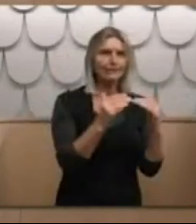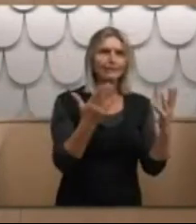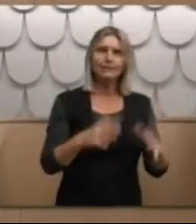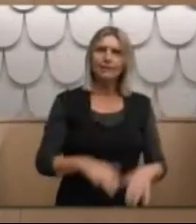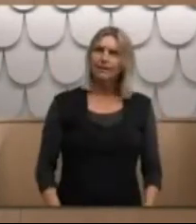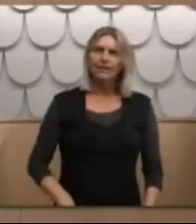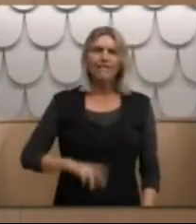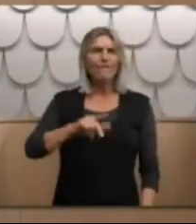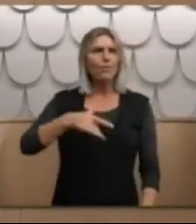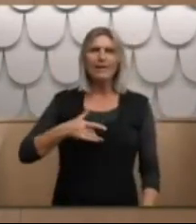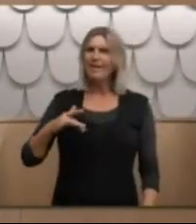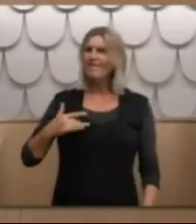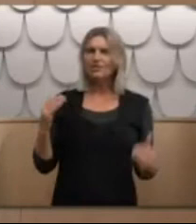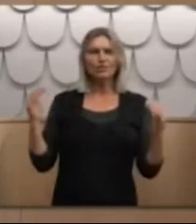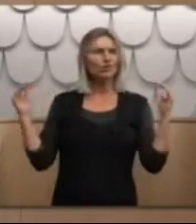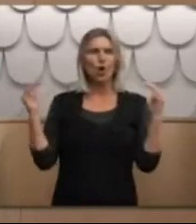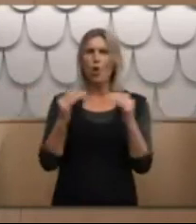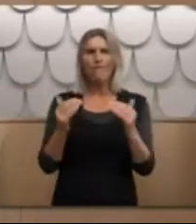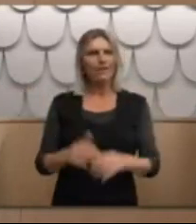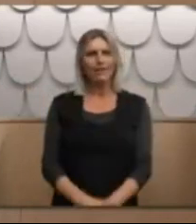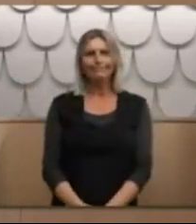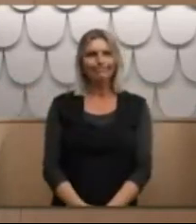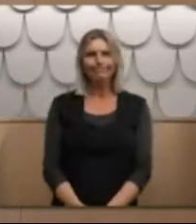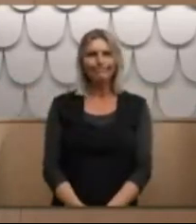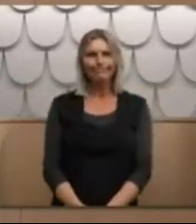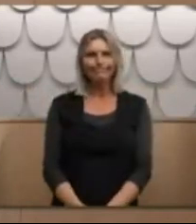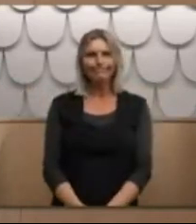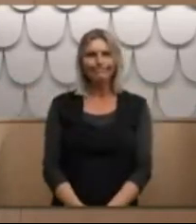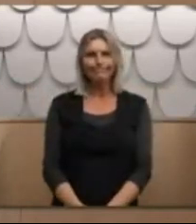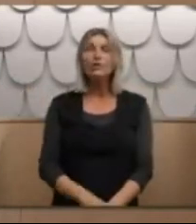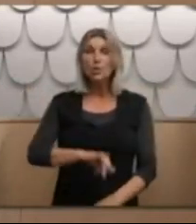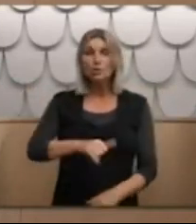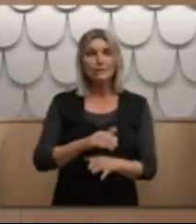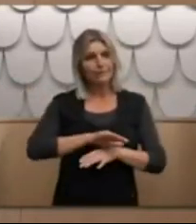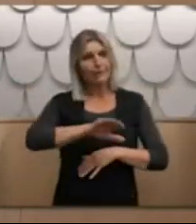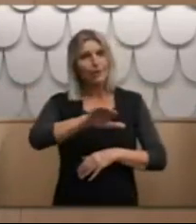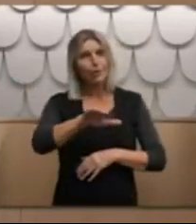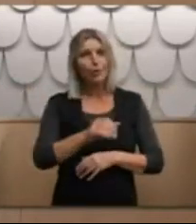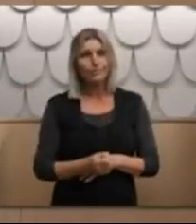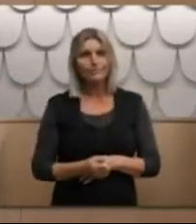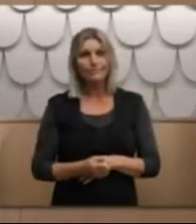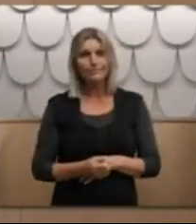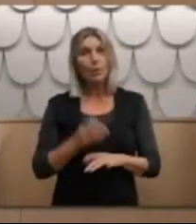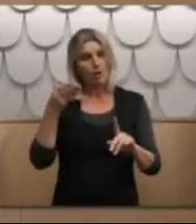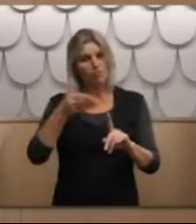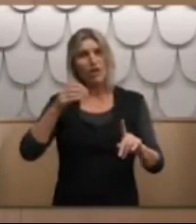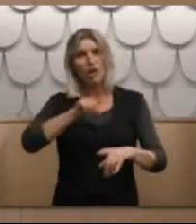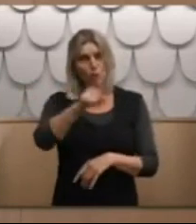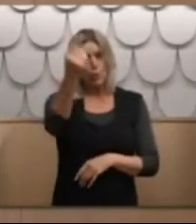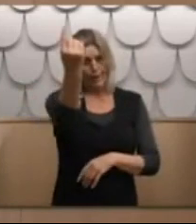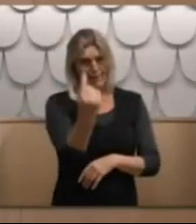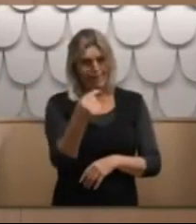inherently unfair thing. And so just to let you know that we recognise that coming here today